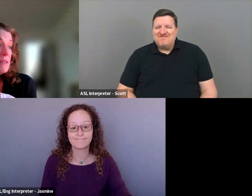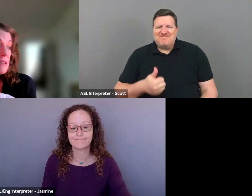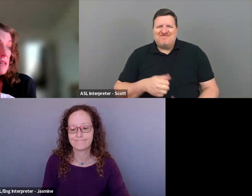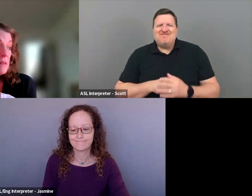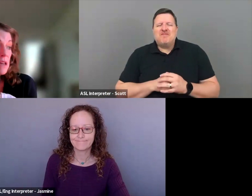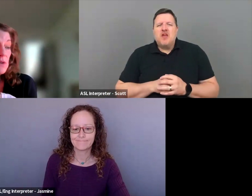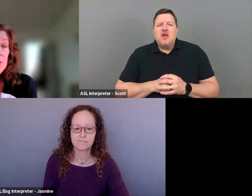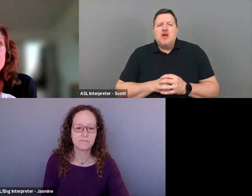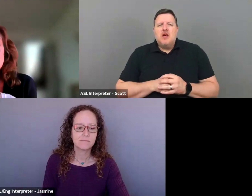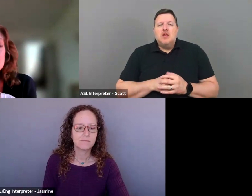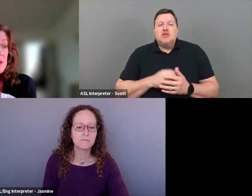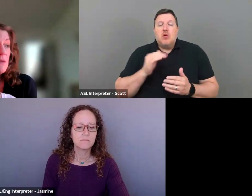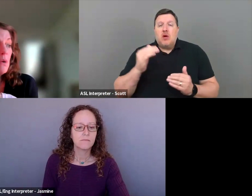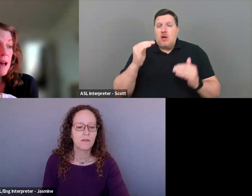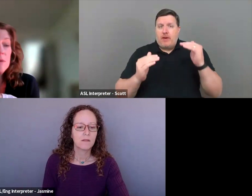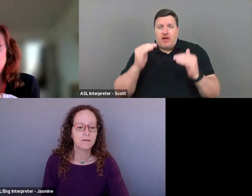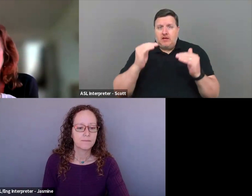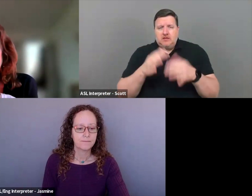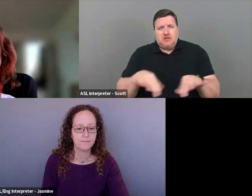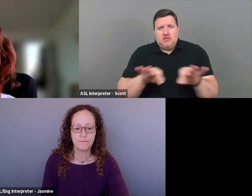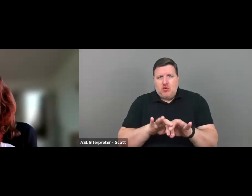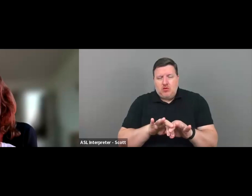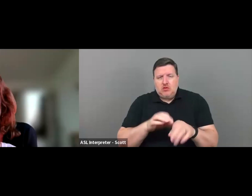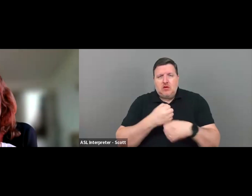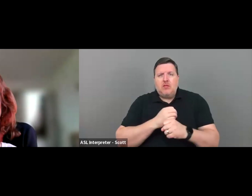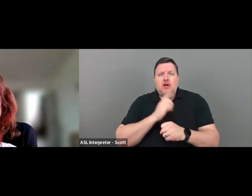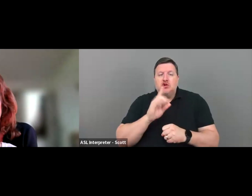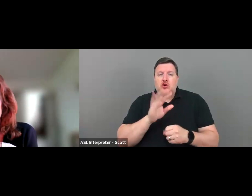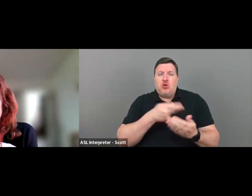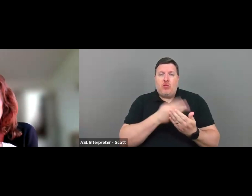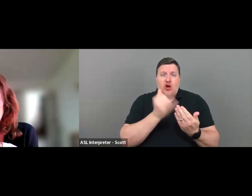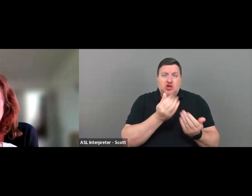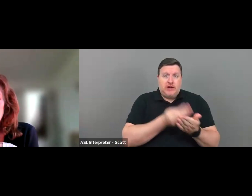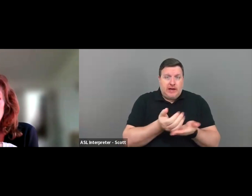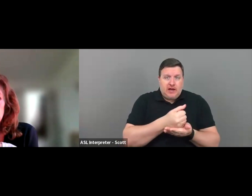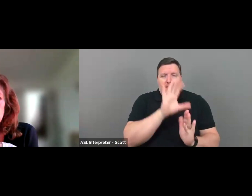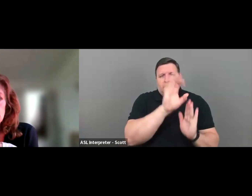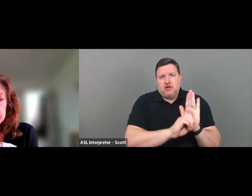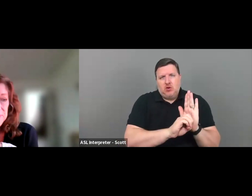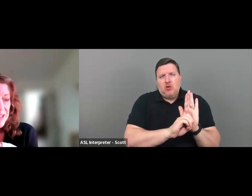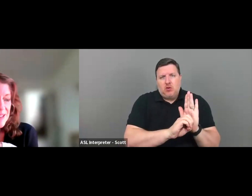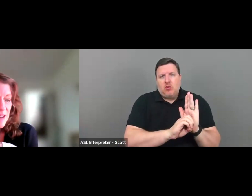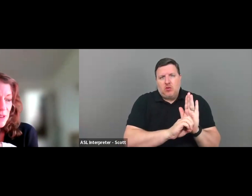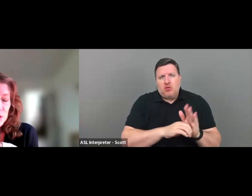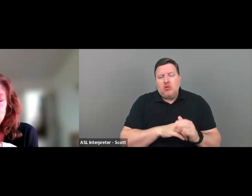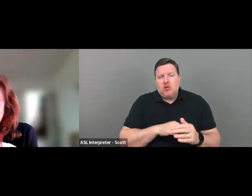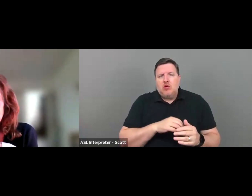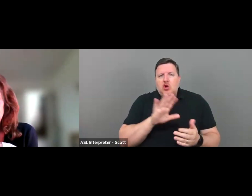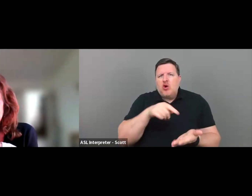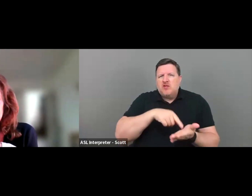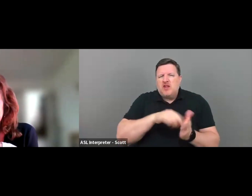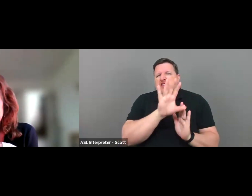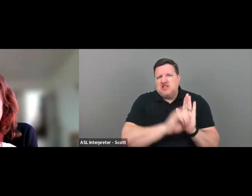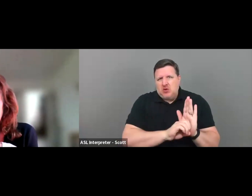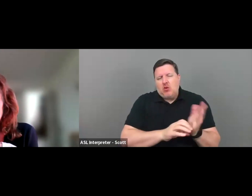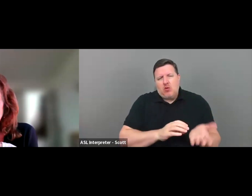balance is key. Make sure that you zero out your project income and expenses. So, uh, it's kind of a little bit of